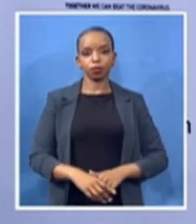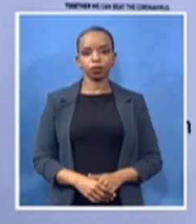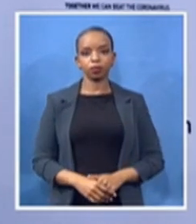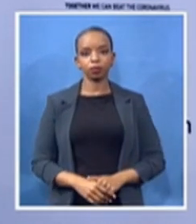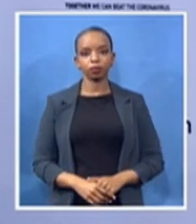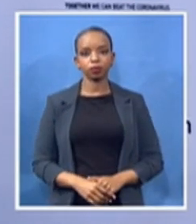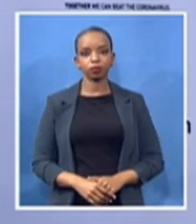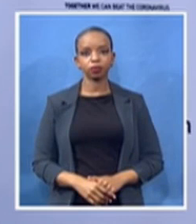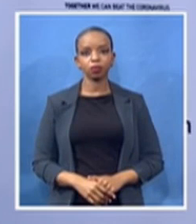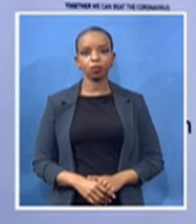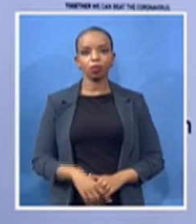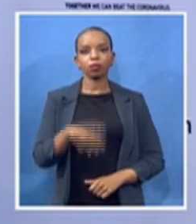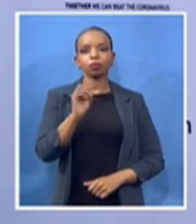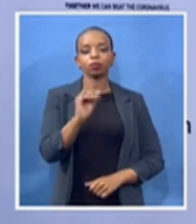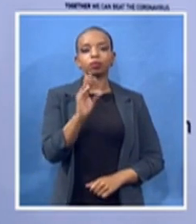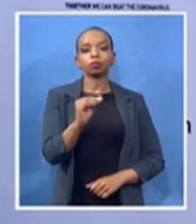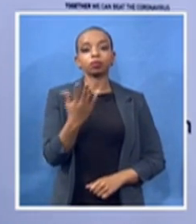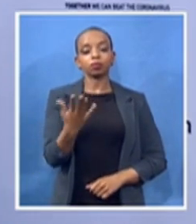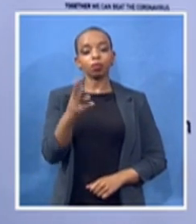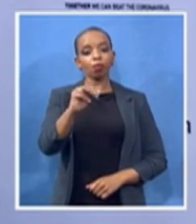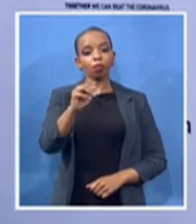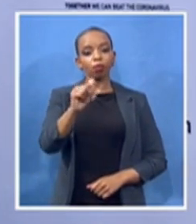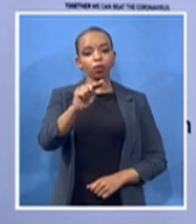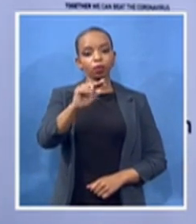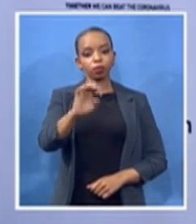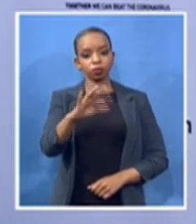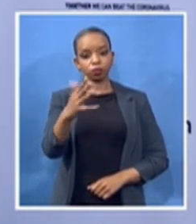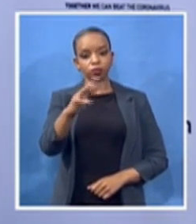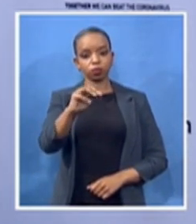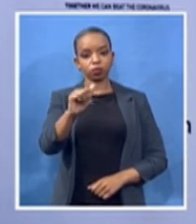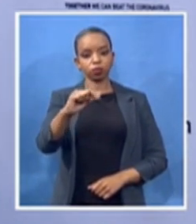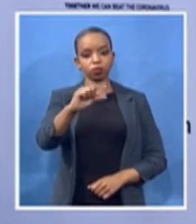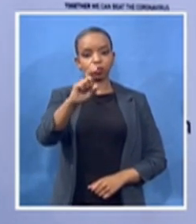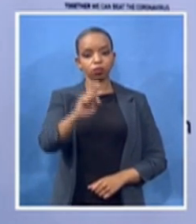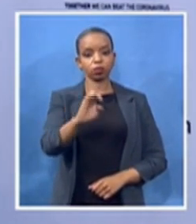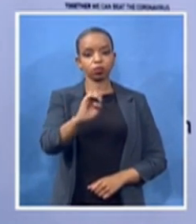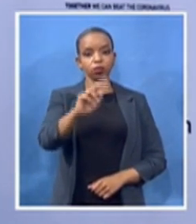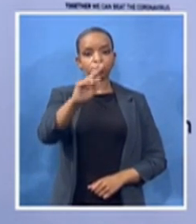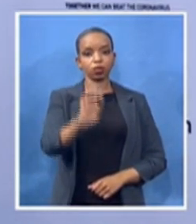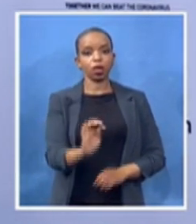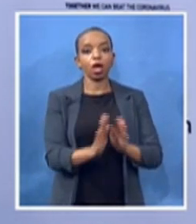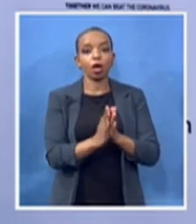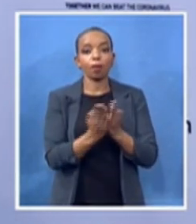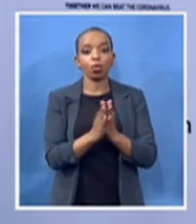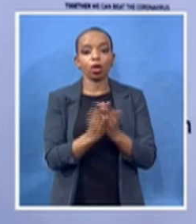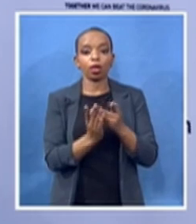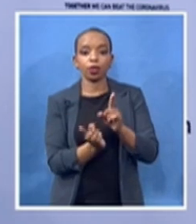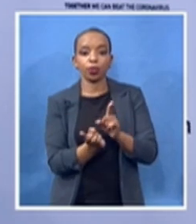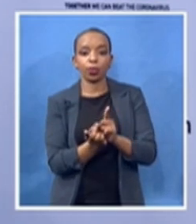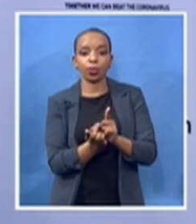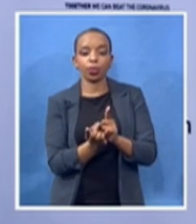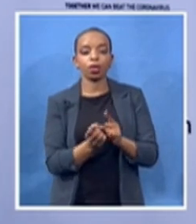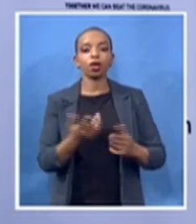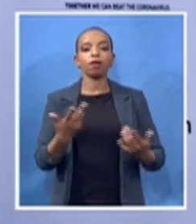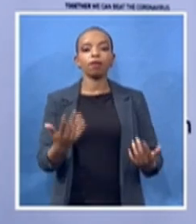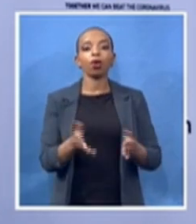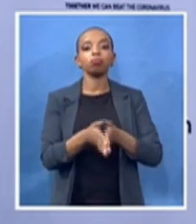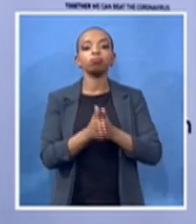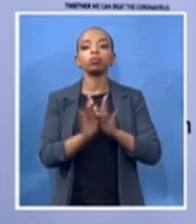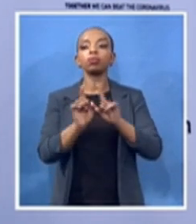in me booklet a call to students for multiple achievers community members